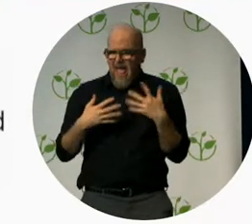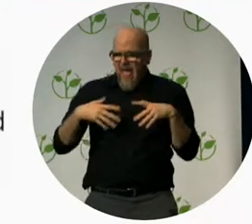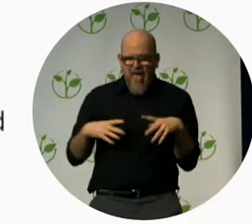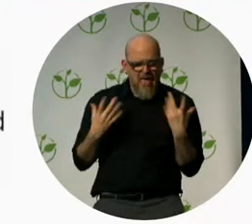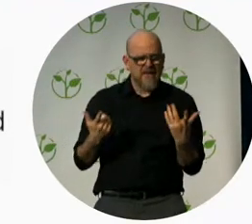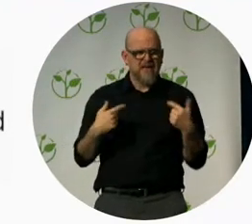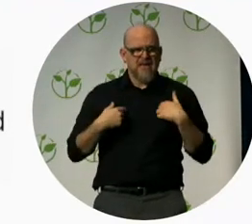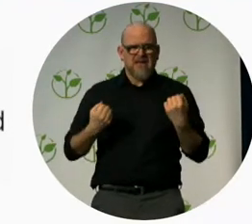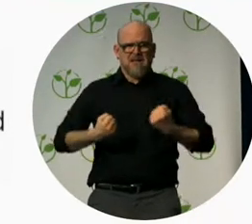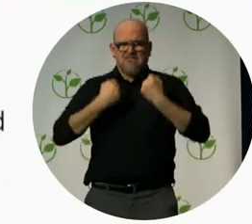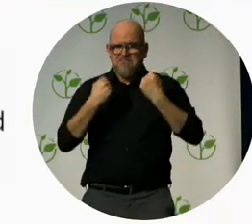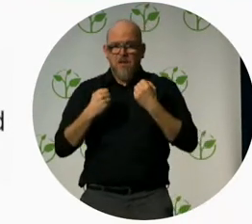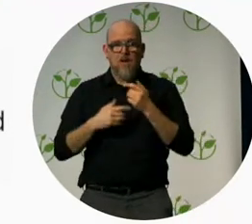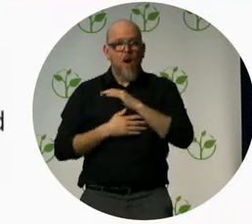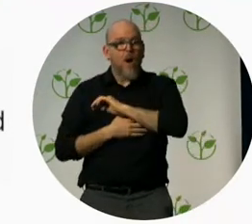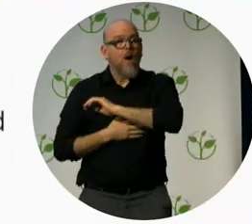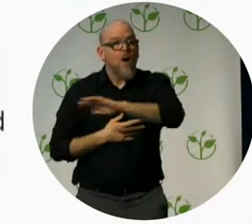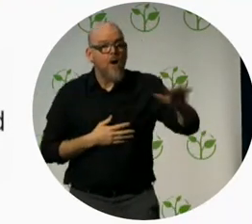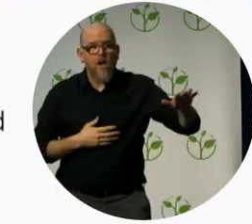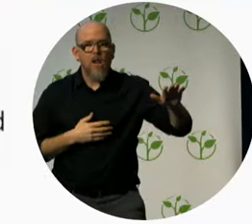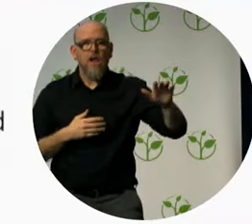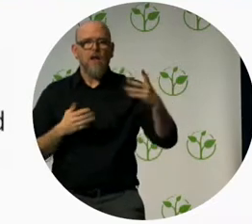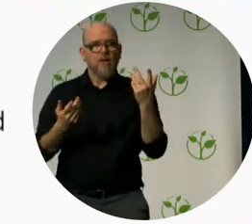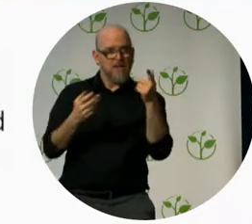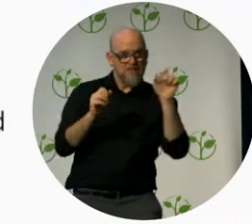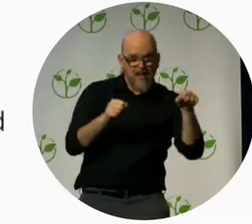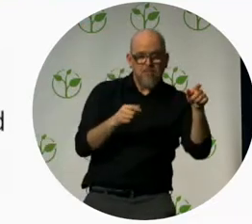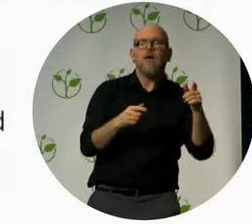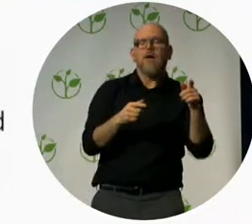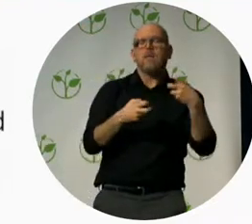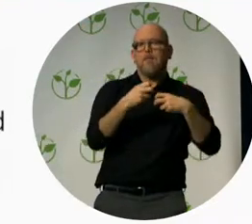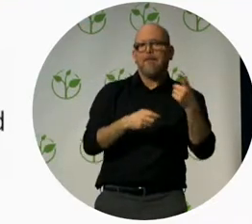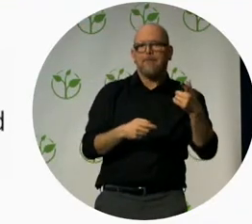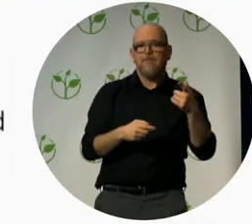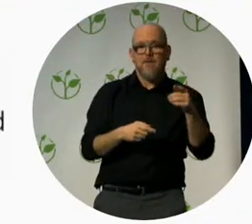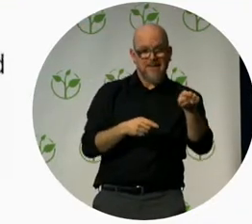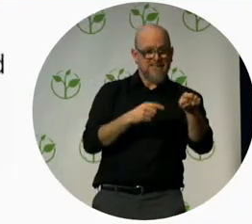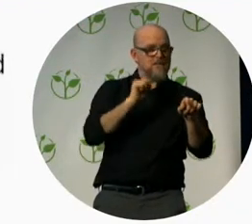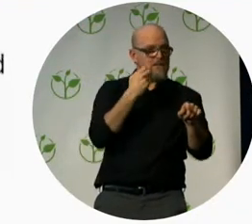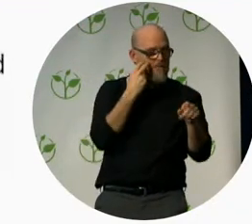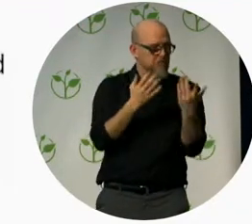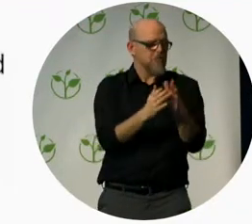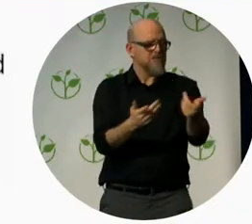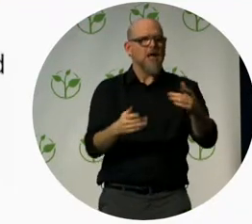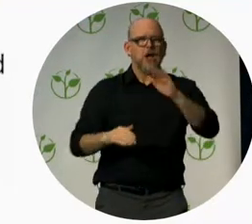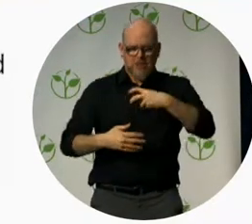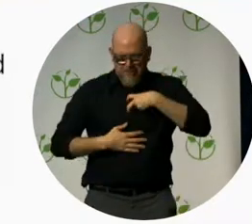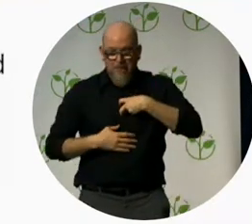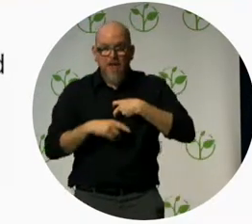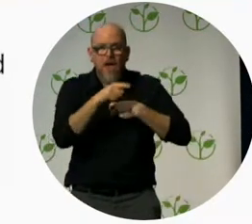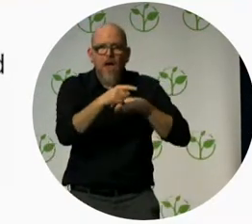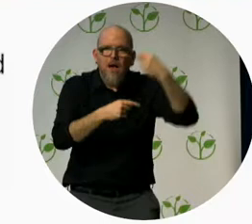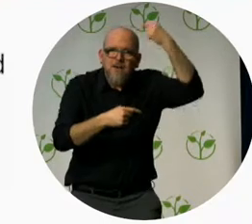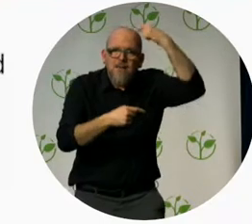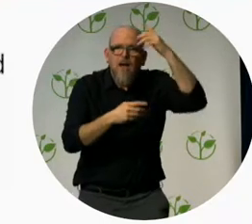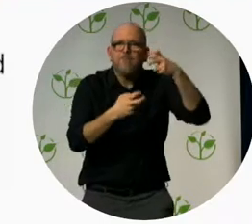unemployment and imprisonment yet when you address issues and nurture strengths you can unlock